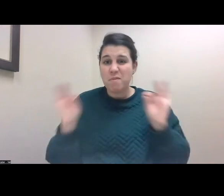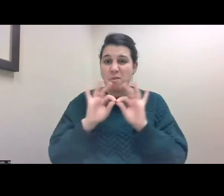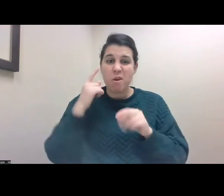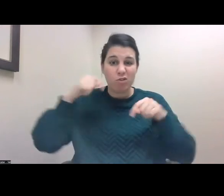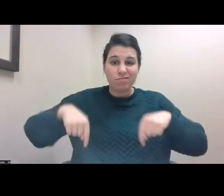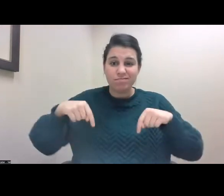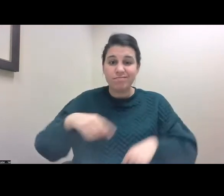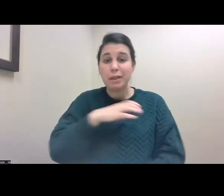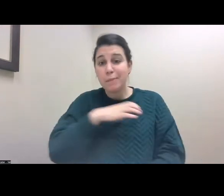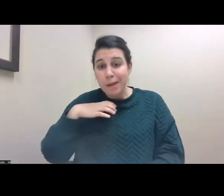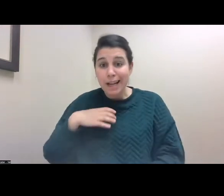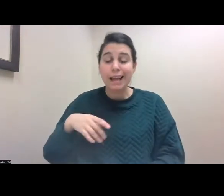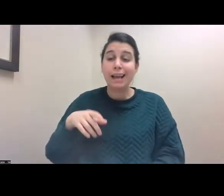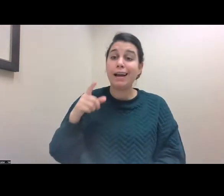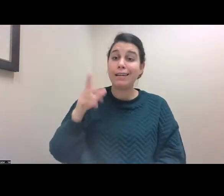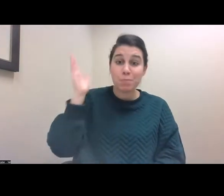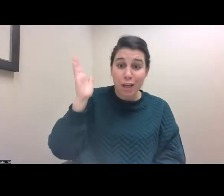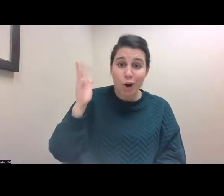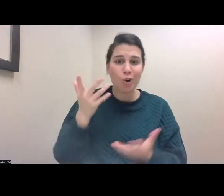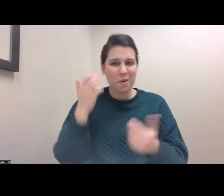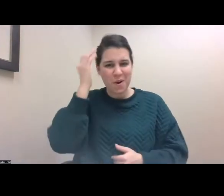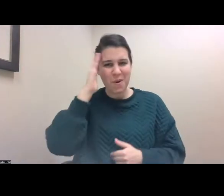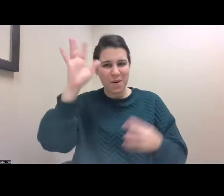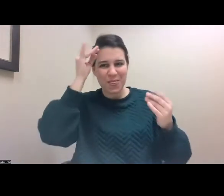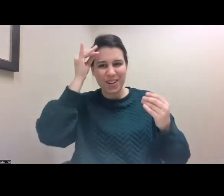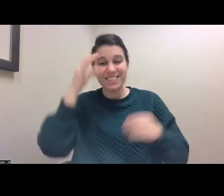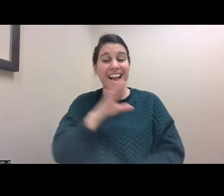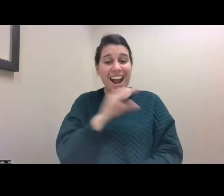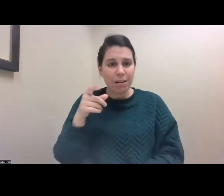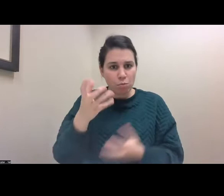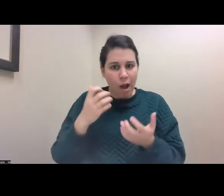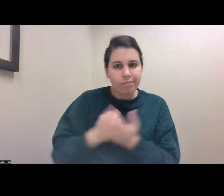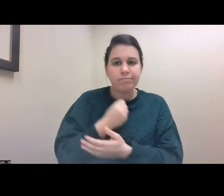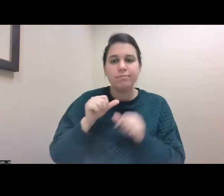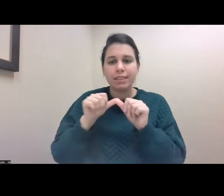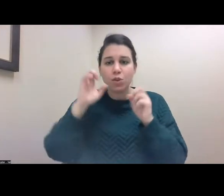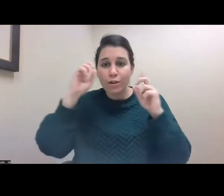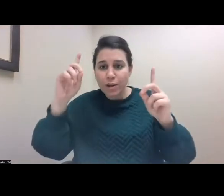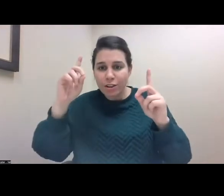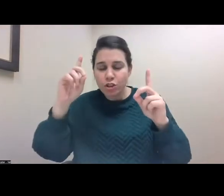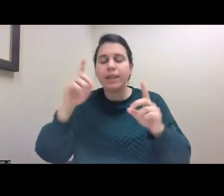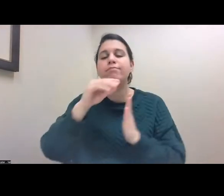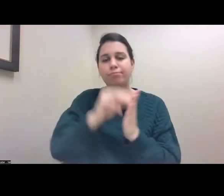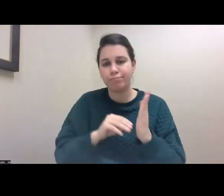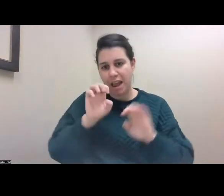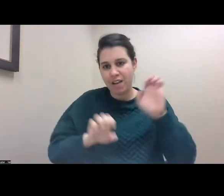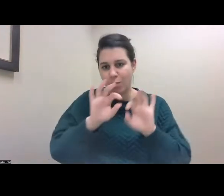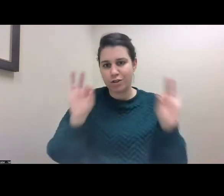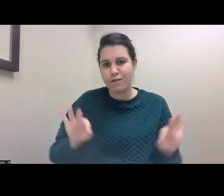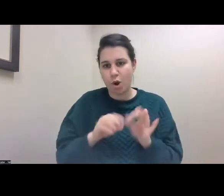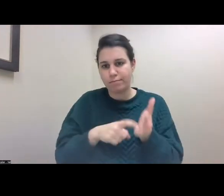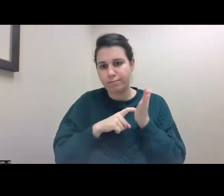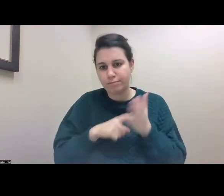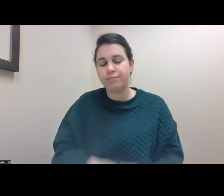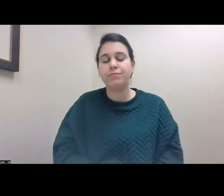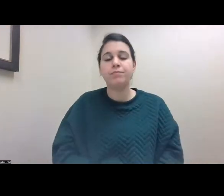committee and to our speaker, but also helpful in the service of you getting continued education credit using that evaluation form. The first